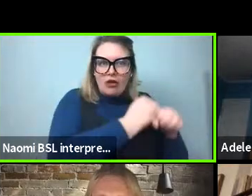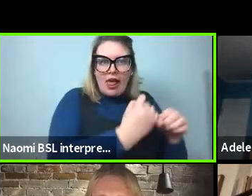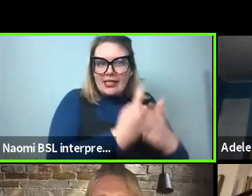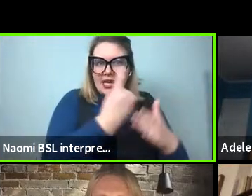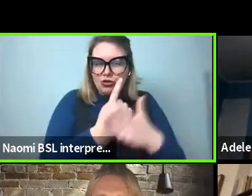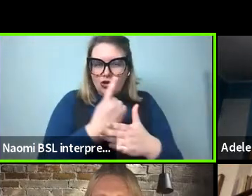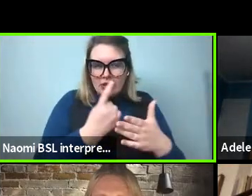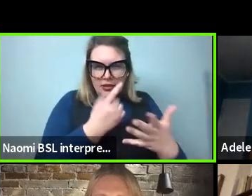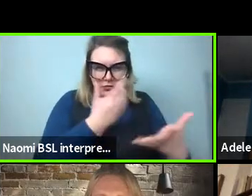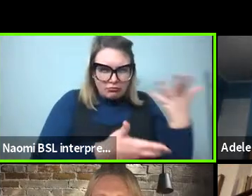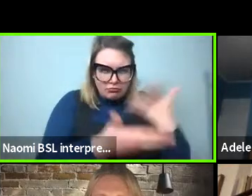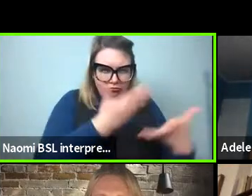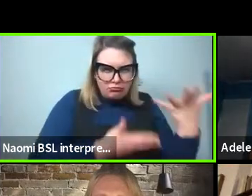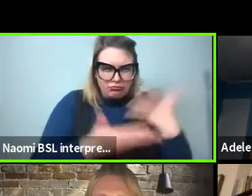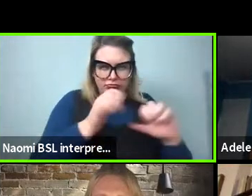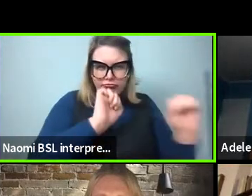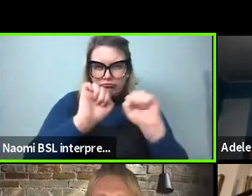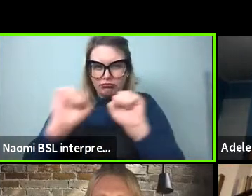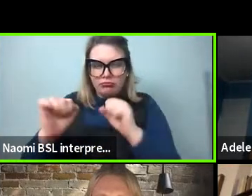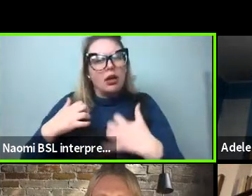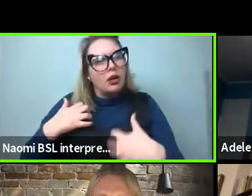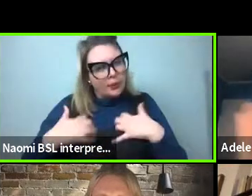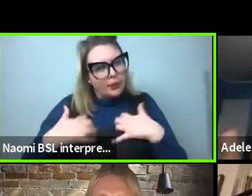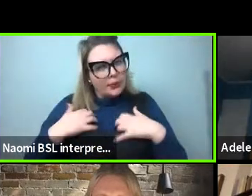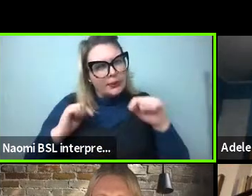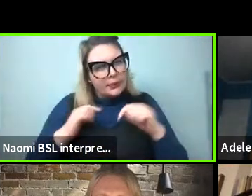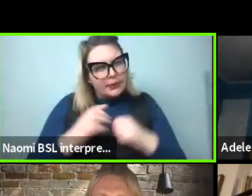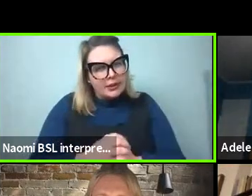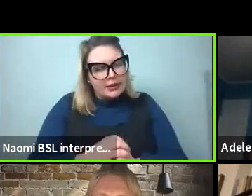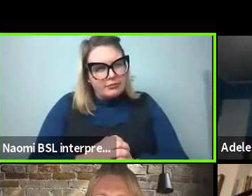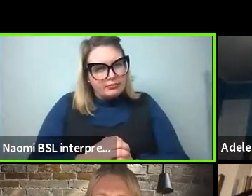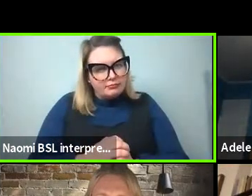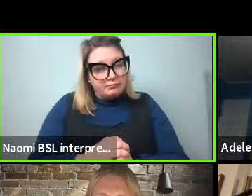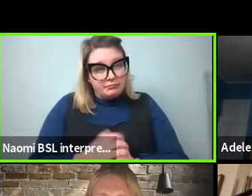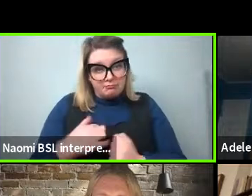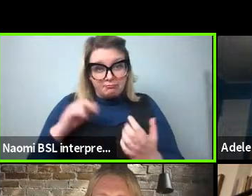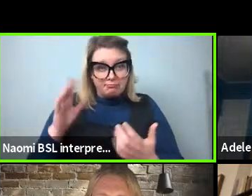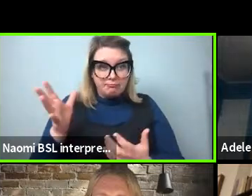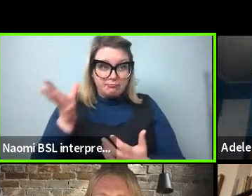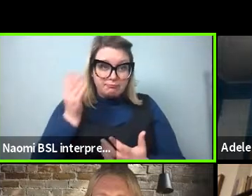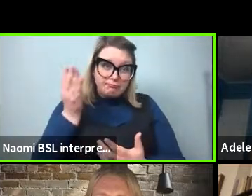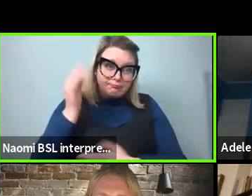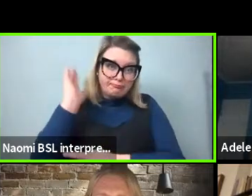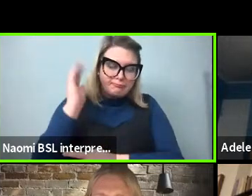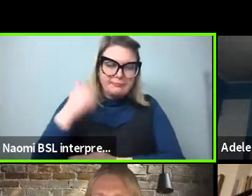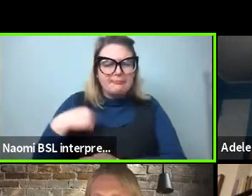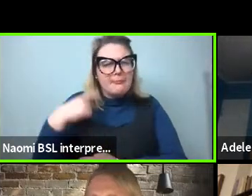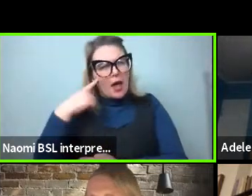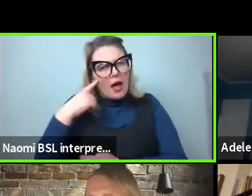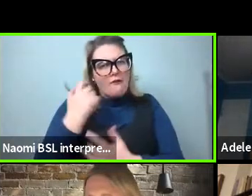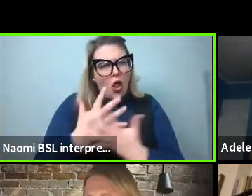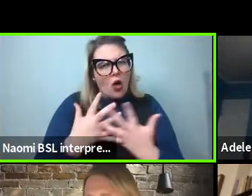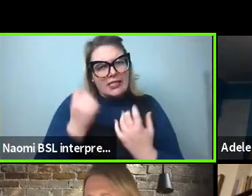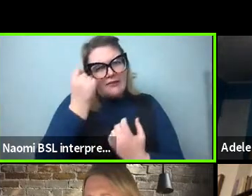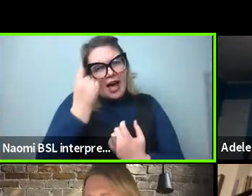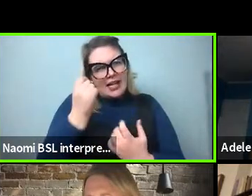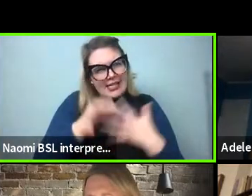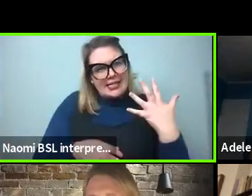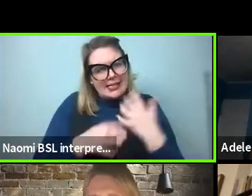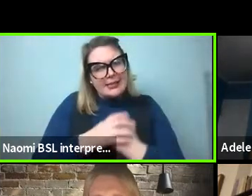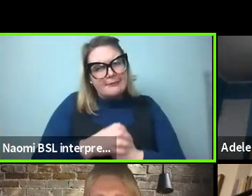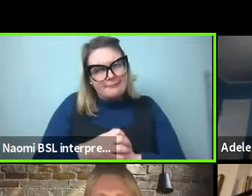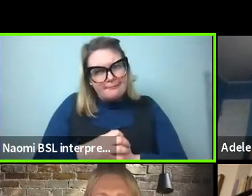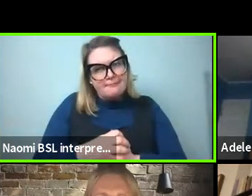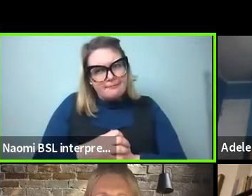Um, and I think, so, um, you know, a lot of ideas came to mind. One, one thing, um, about the predictability,